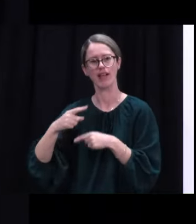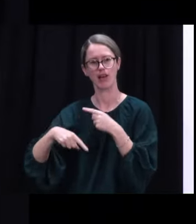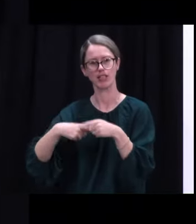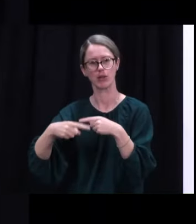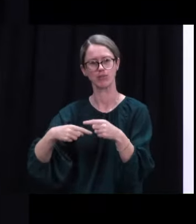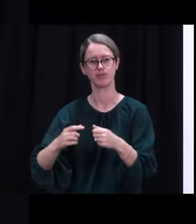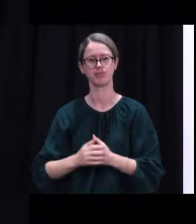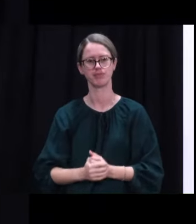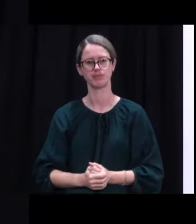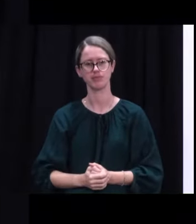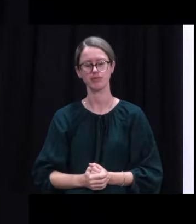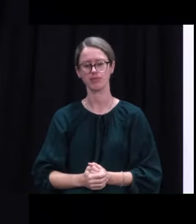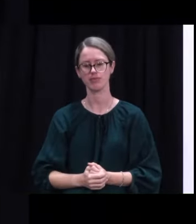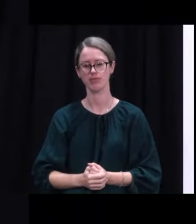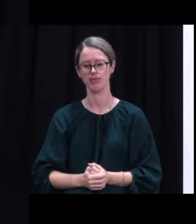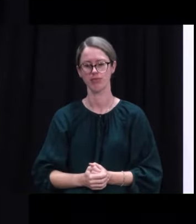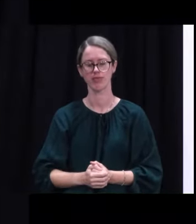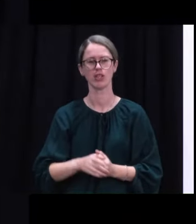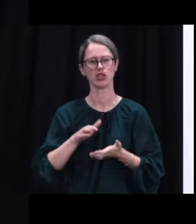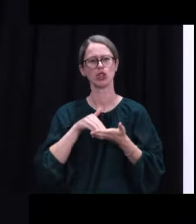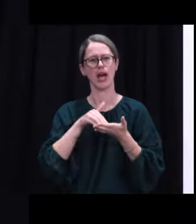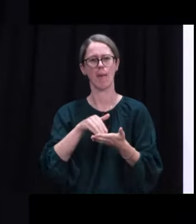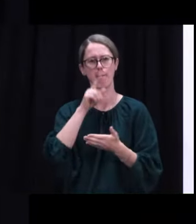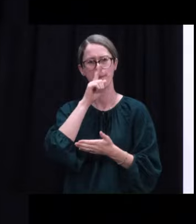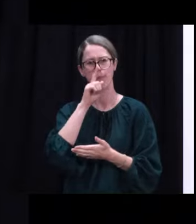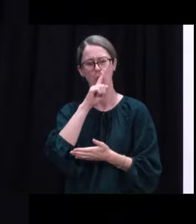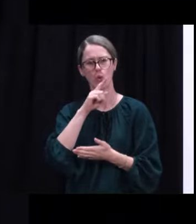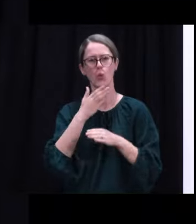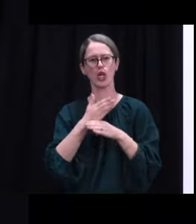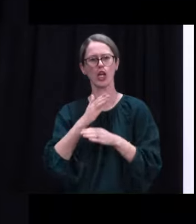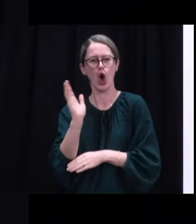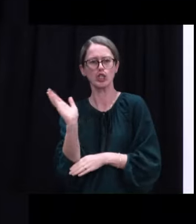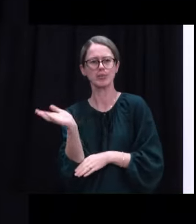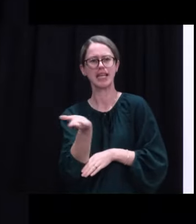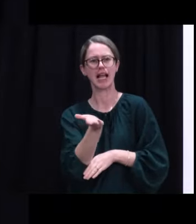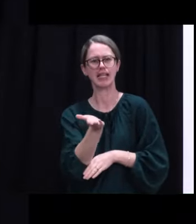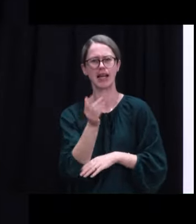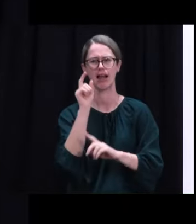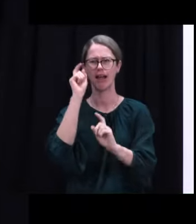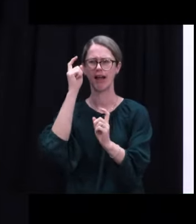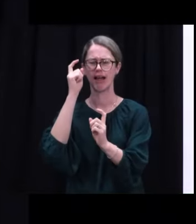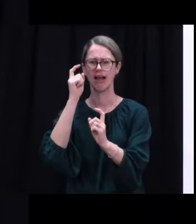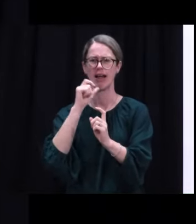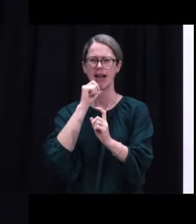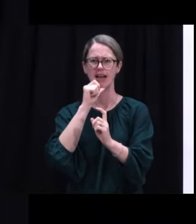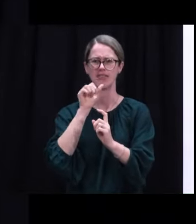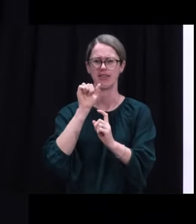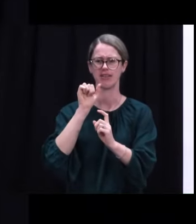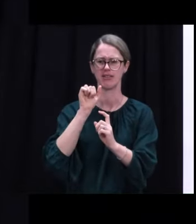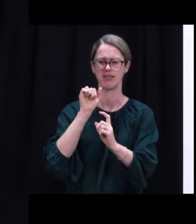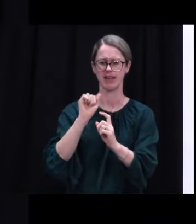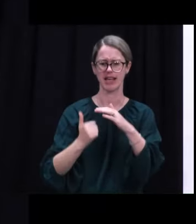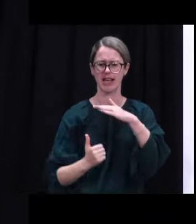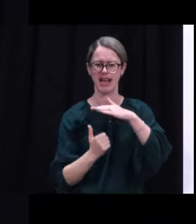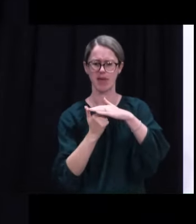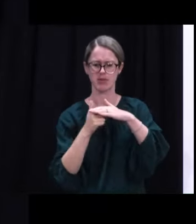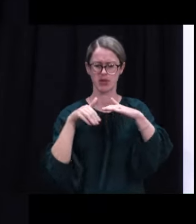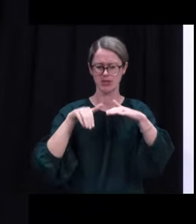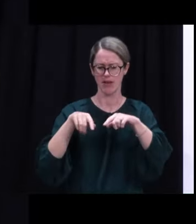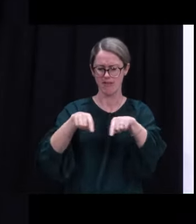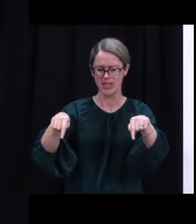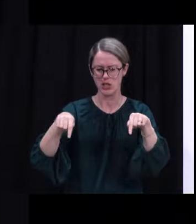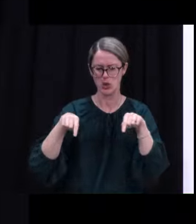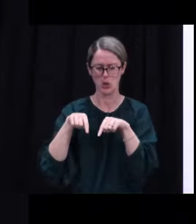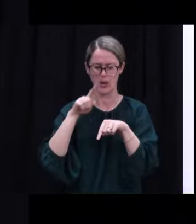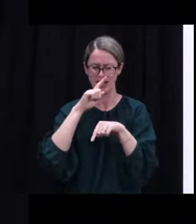also take account of those in the hospitality sector who have raised concerns over whether or not some of the caps on indoor venues make it viable